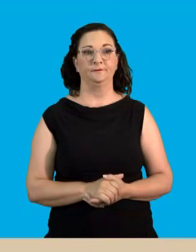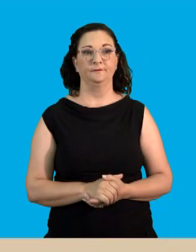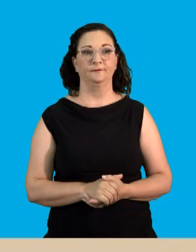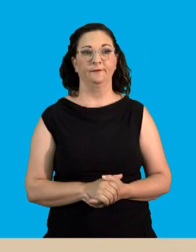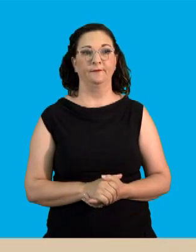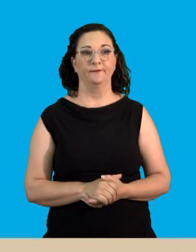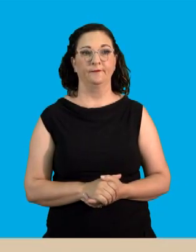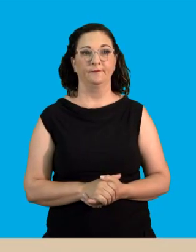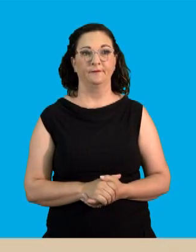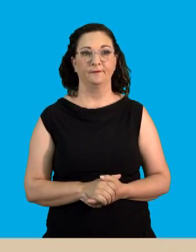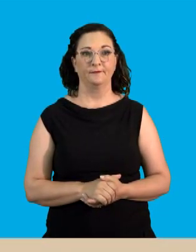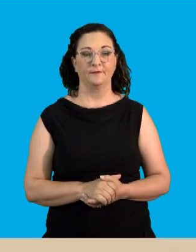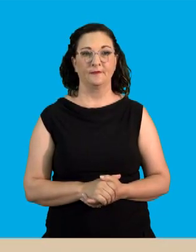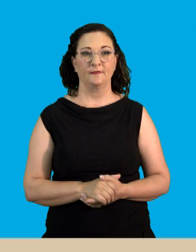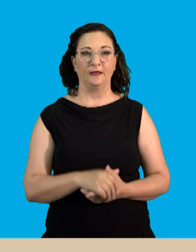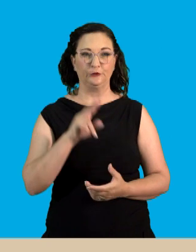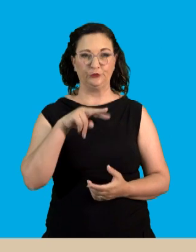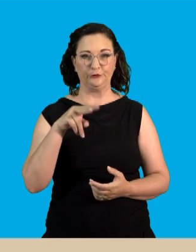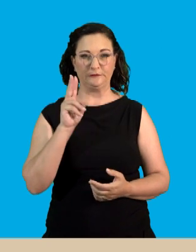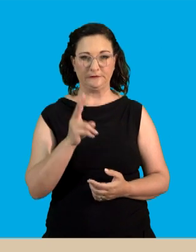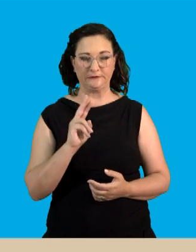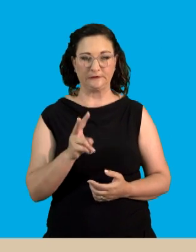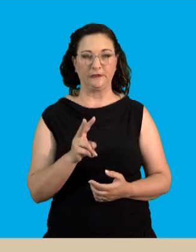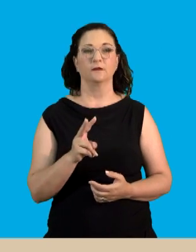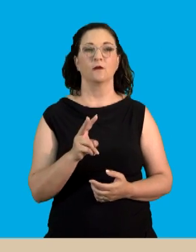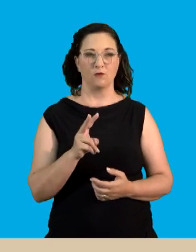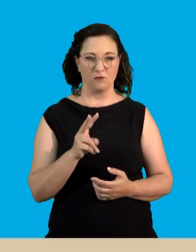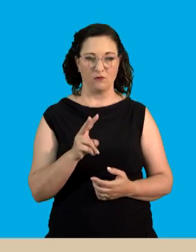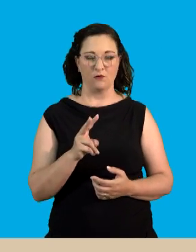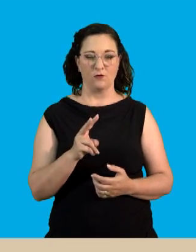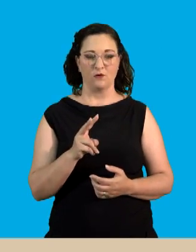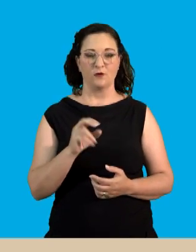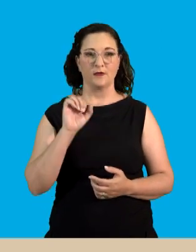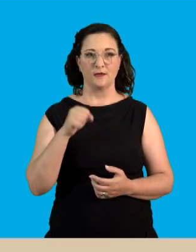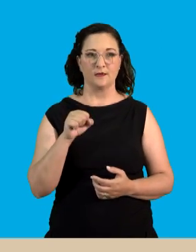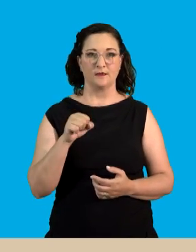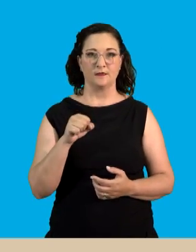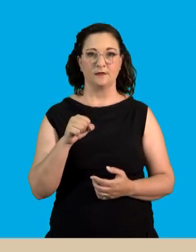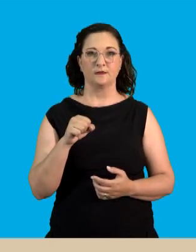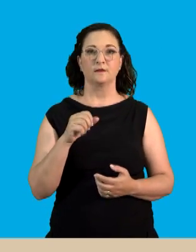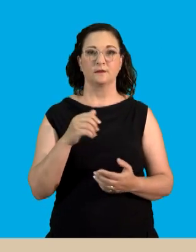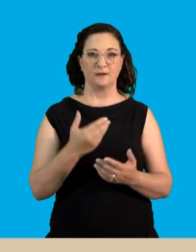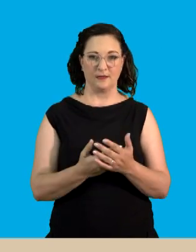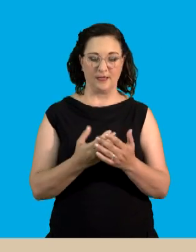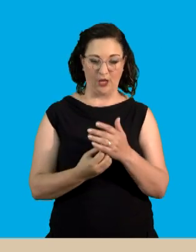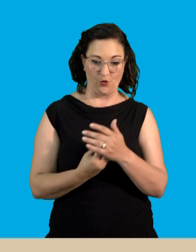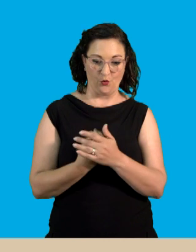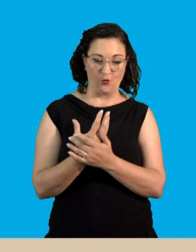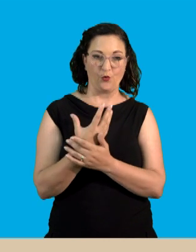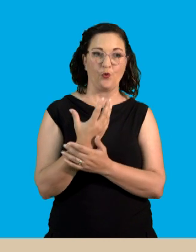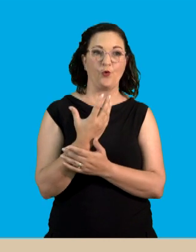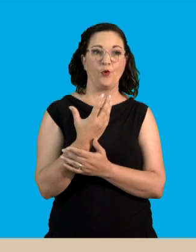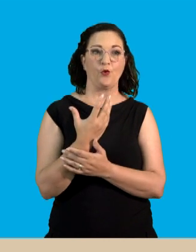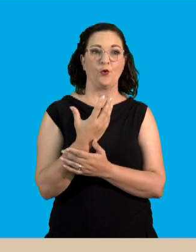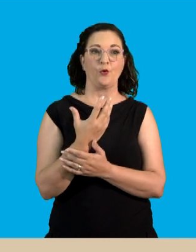so let's see what I wrote here. Through photosynthesis, plants are able to grow. Oh, okay. So there's no need for me to put that. To